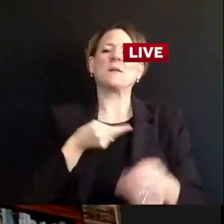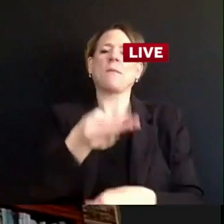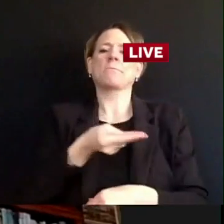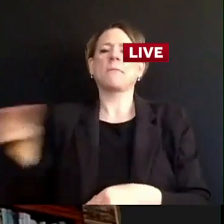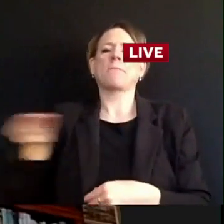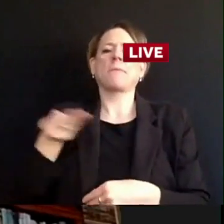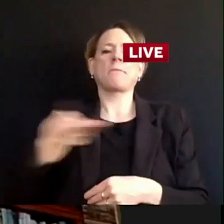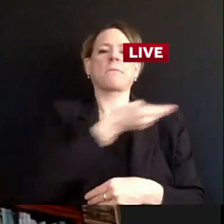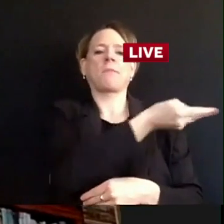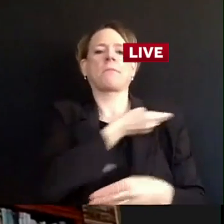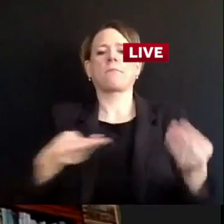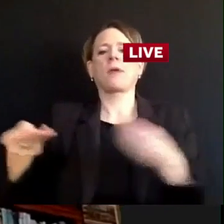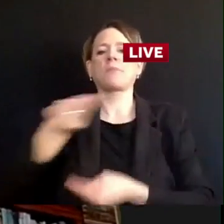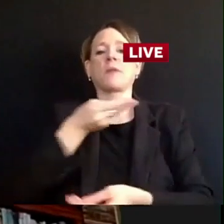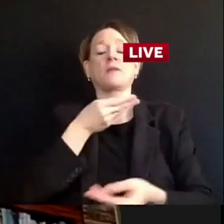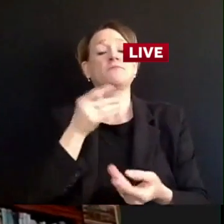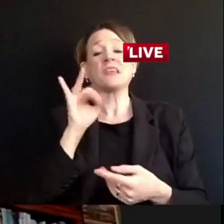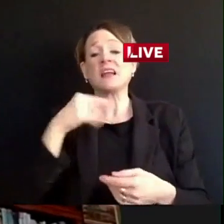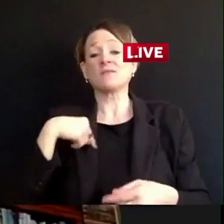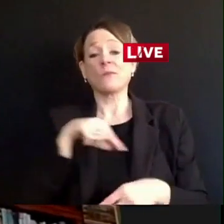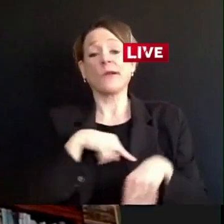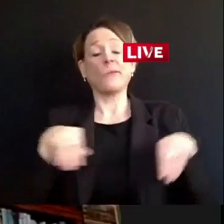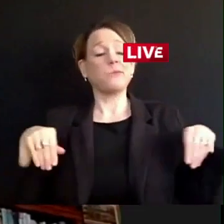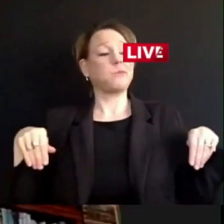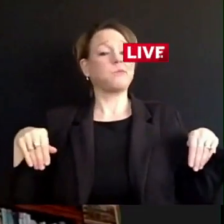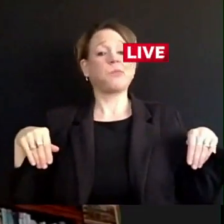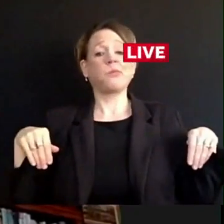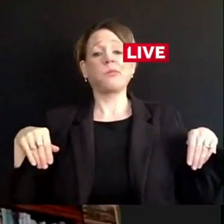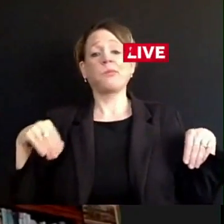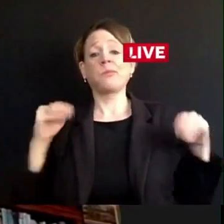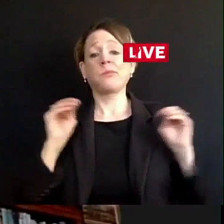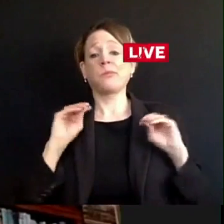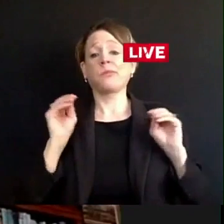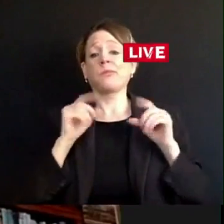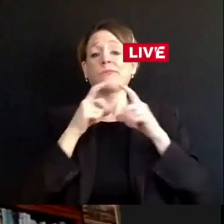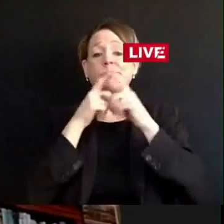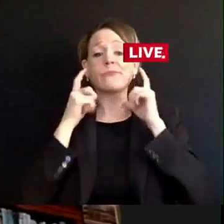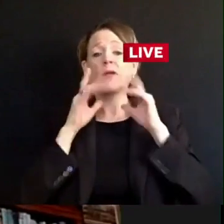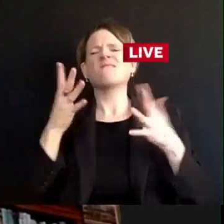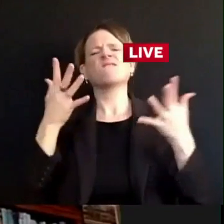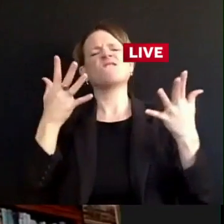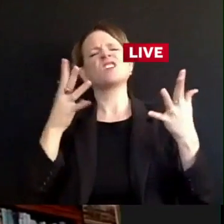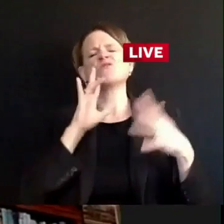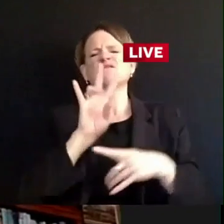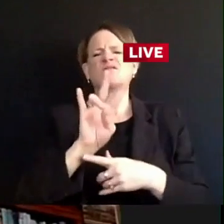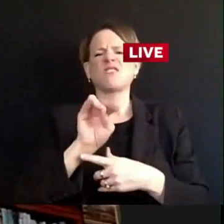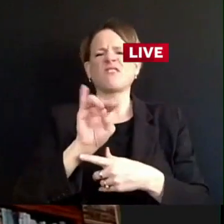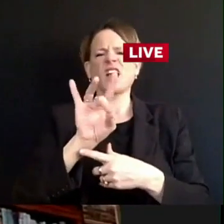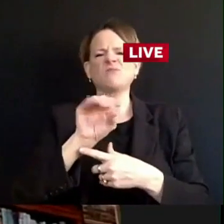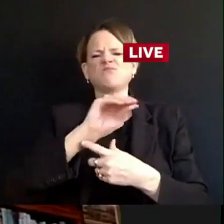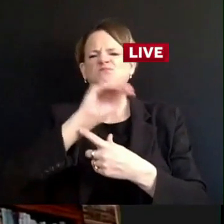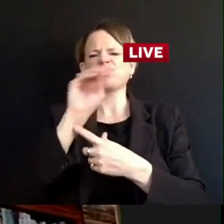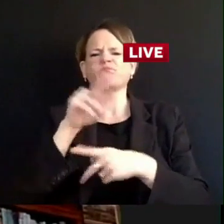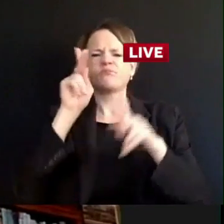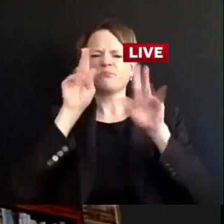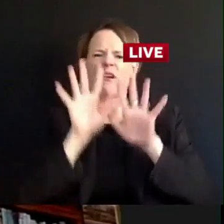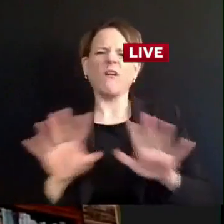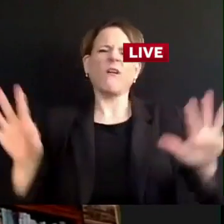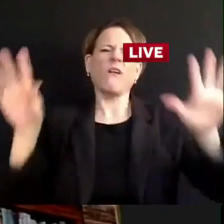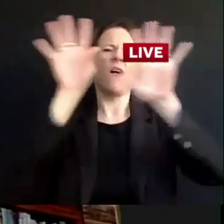So is it surprising that it can do that? No. Personally, frankly, I'm surprised and